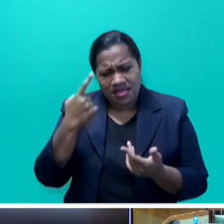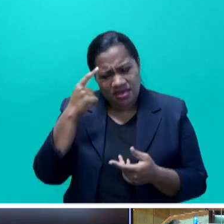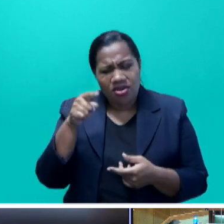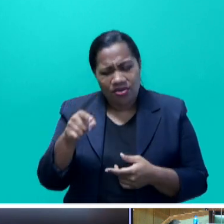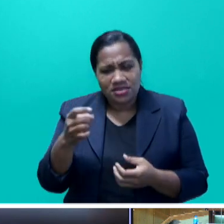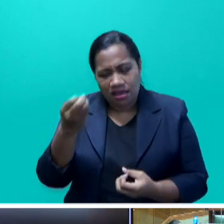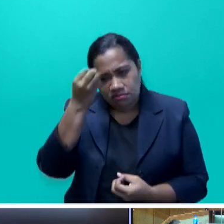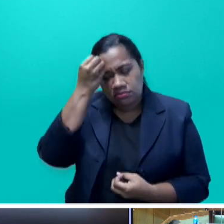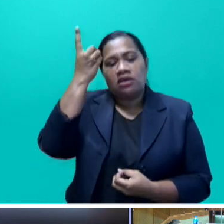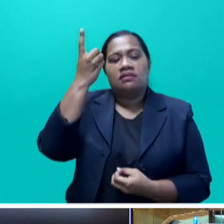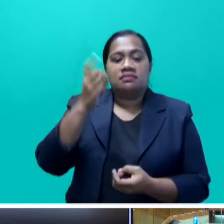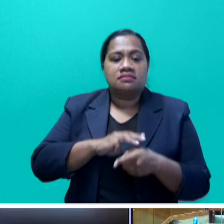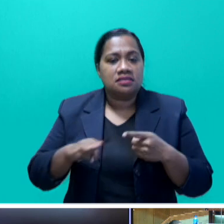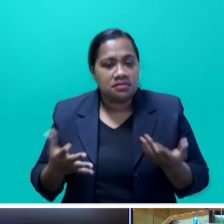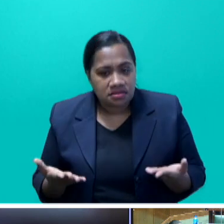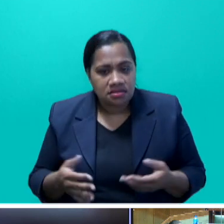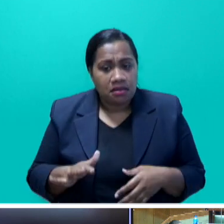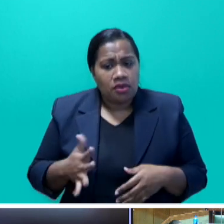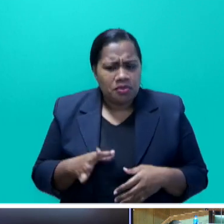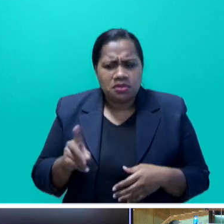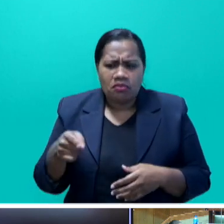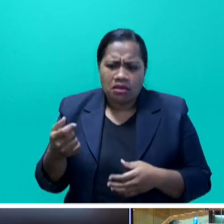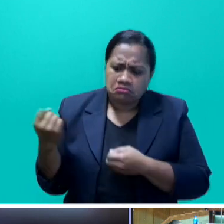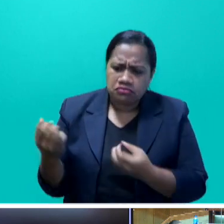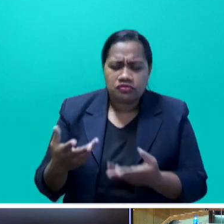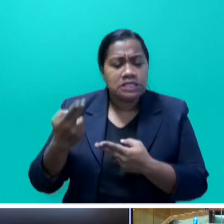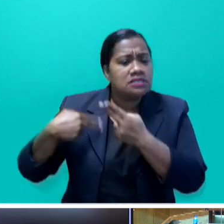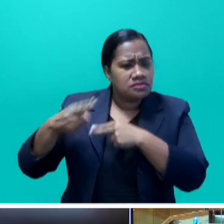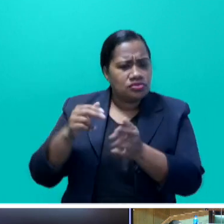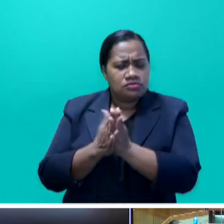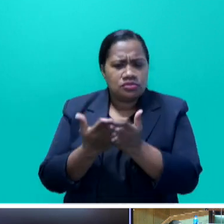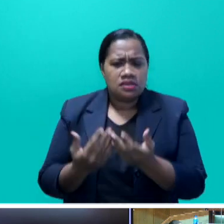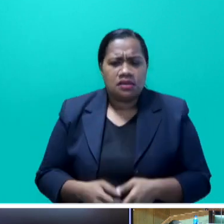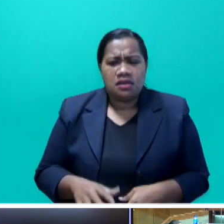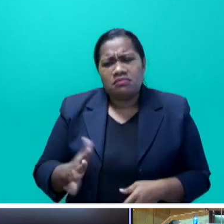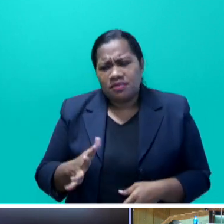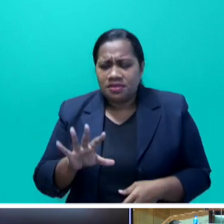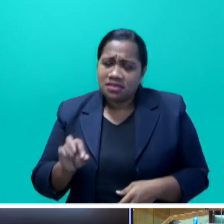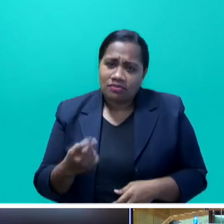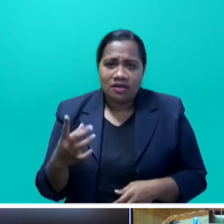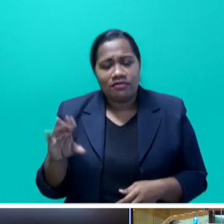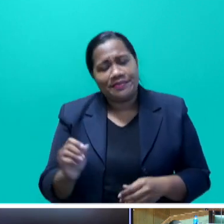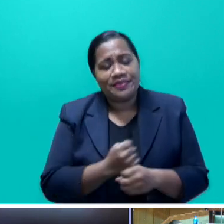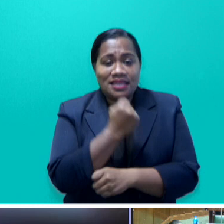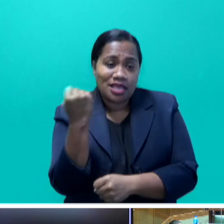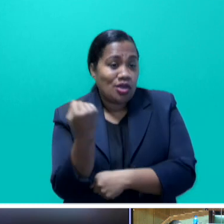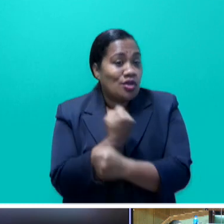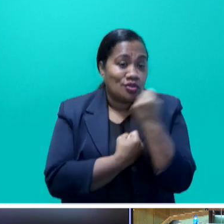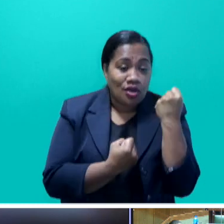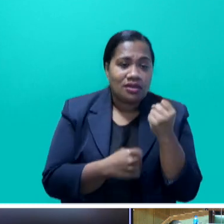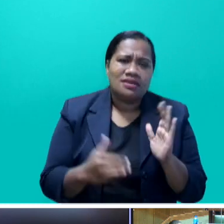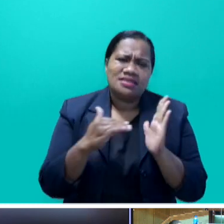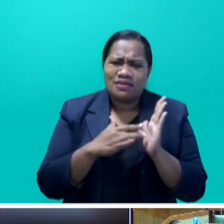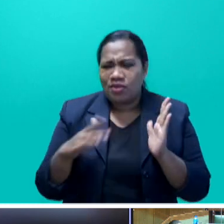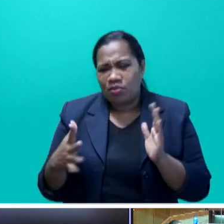brought her a history book. Maybe someone from TikTok Zimbabwe reached out and asked her if she was crazy enough